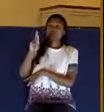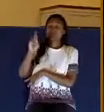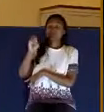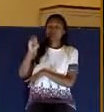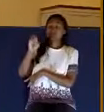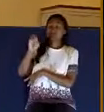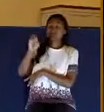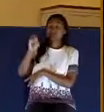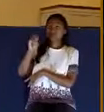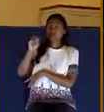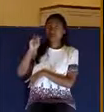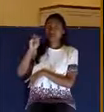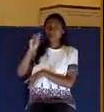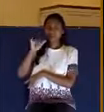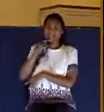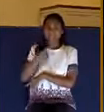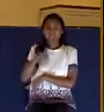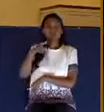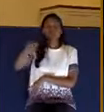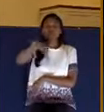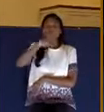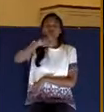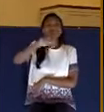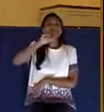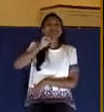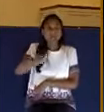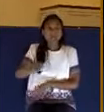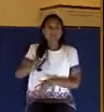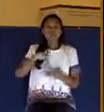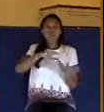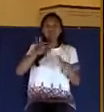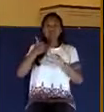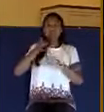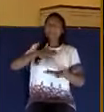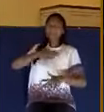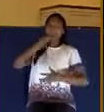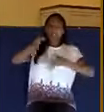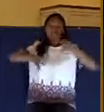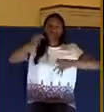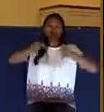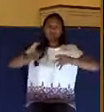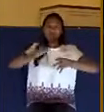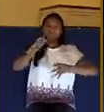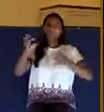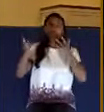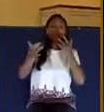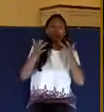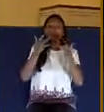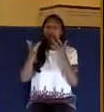not pervert justice. You shall not show partiality.